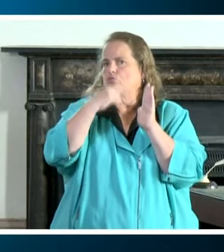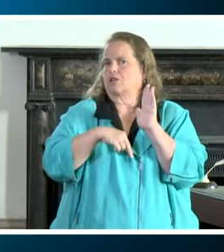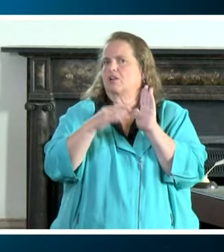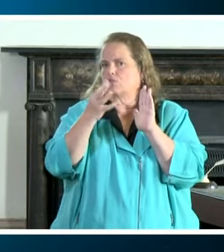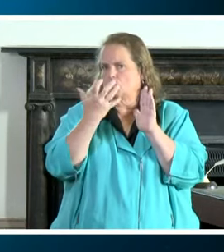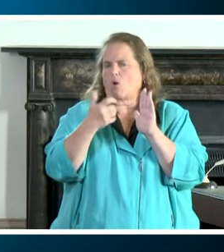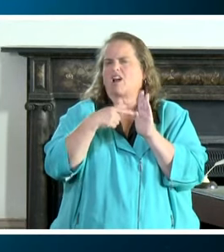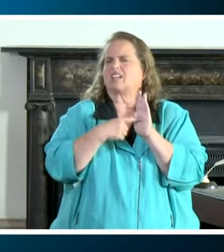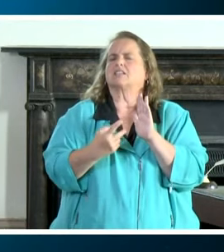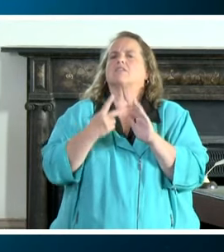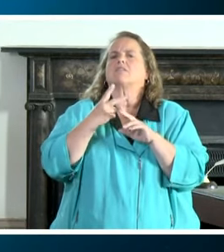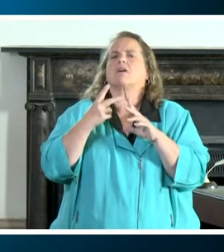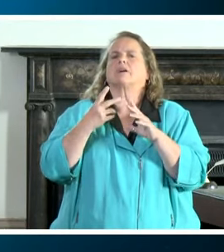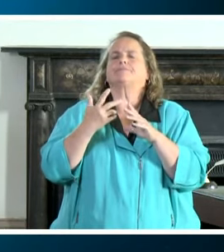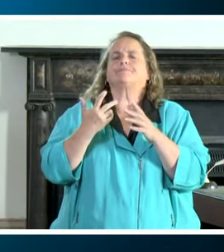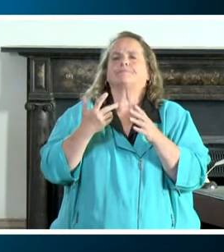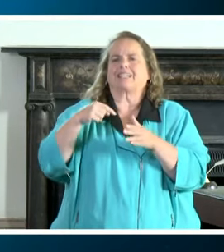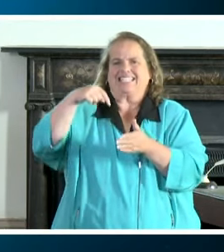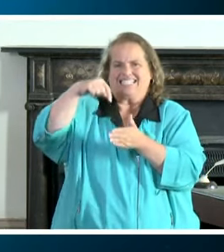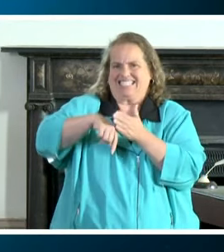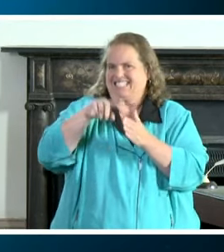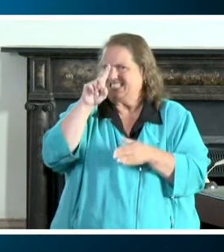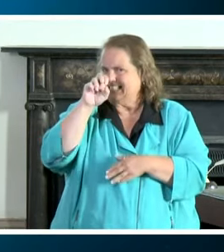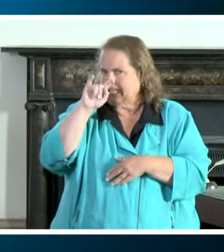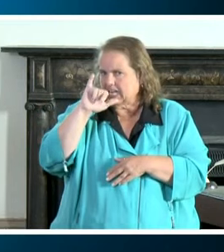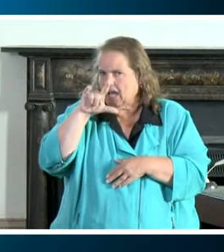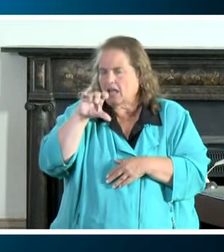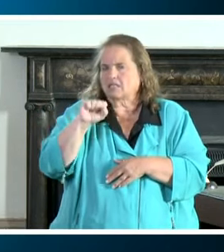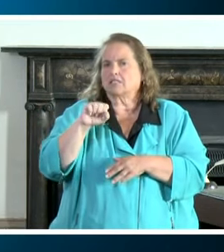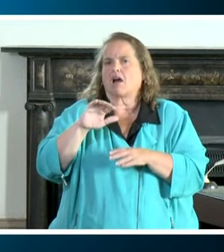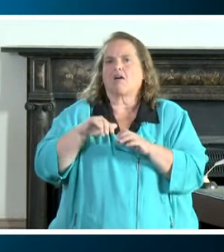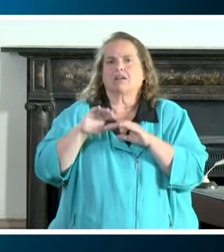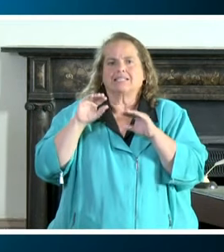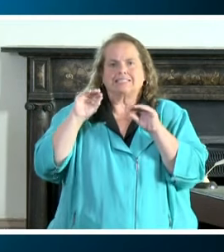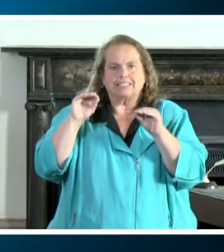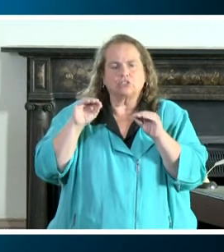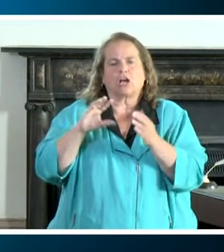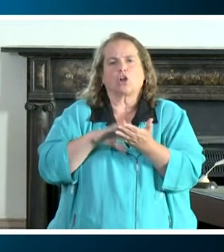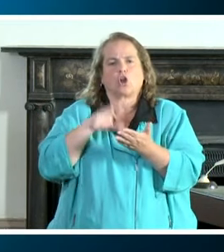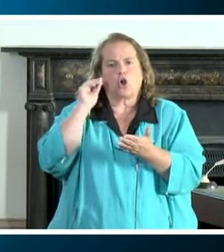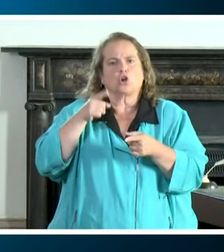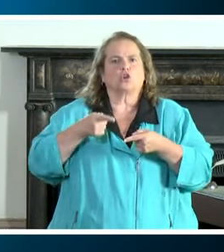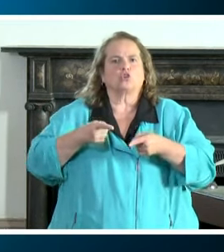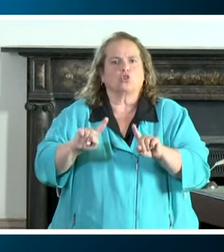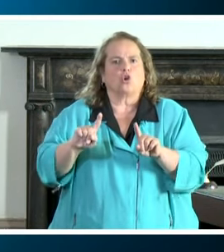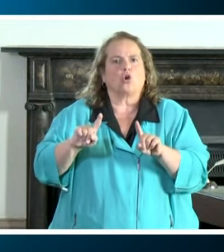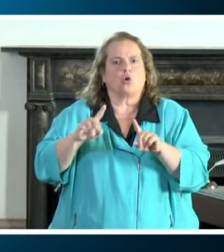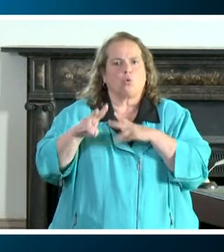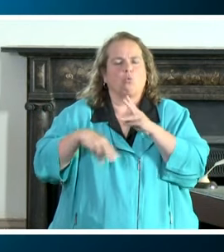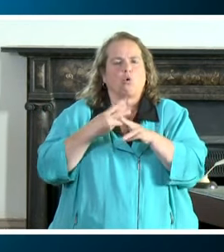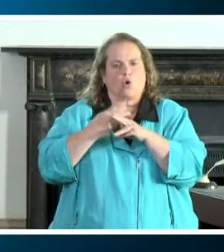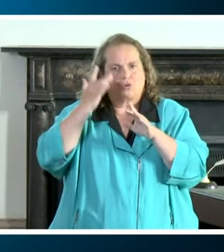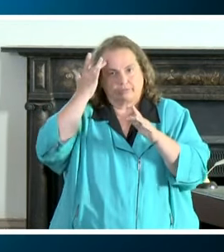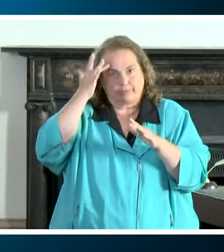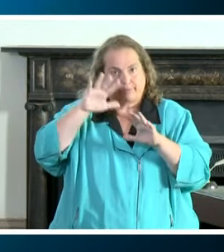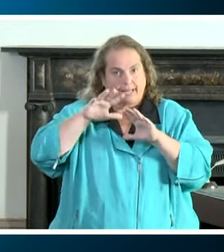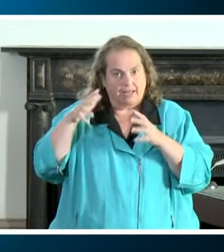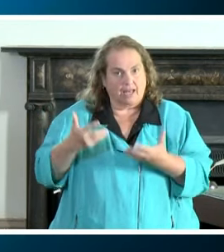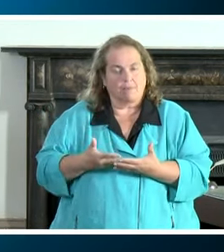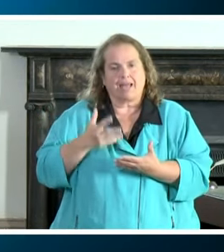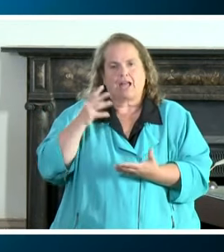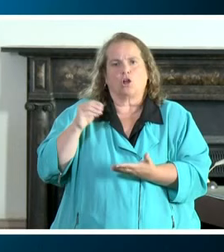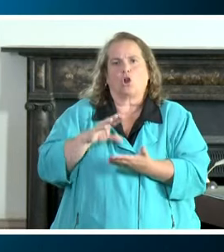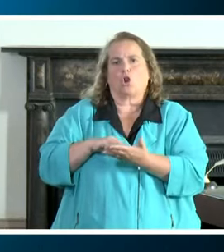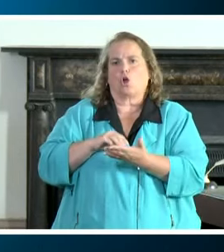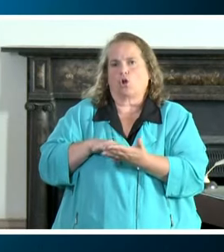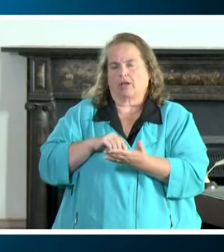go into great detail in such areas as teaching and learning during a pandemic and addressing learning loss when our students come